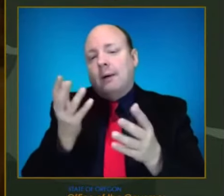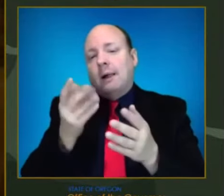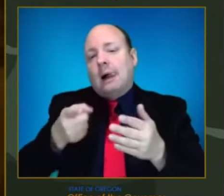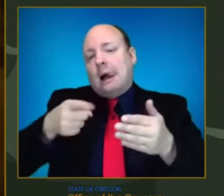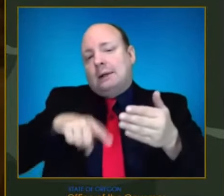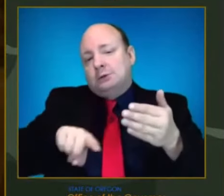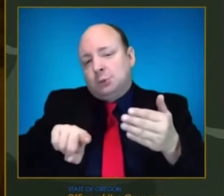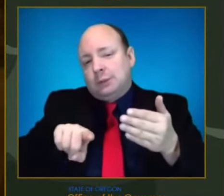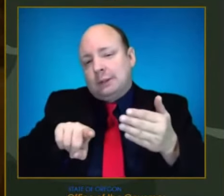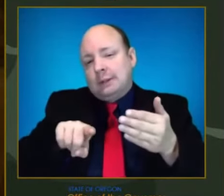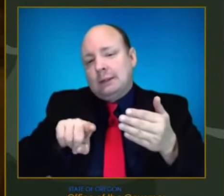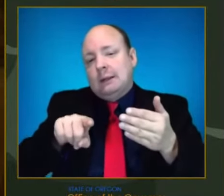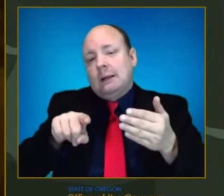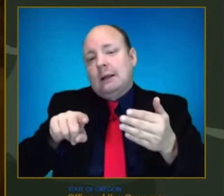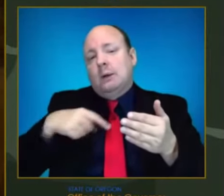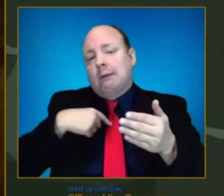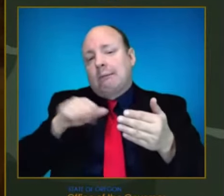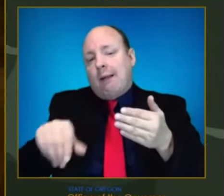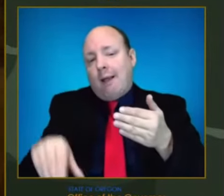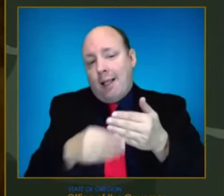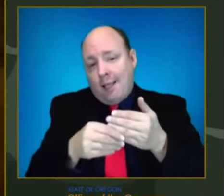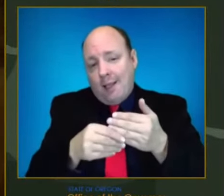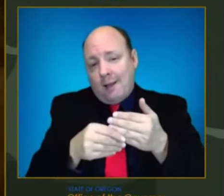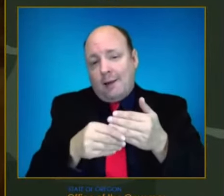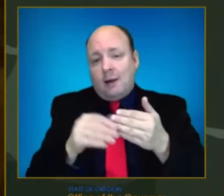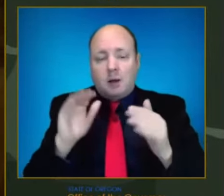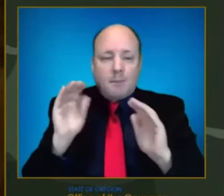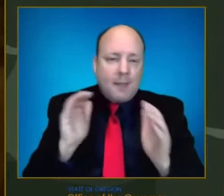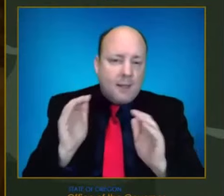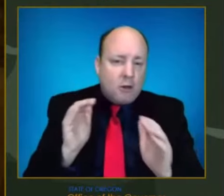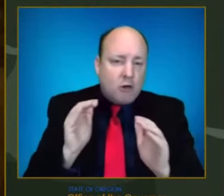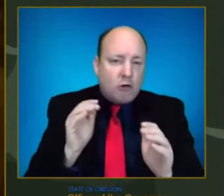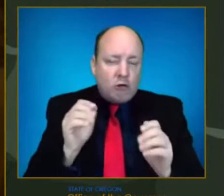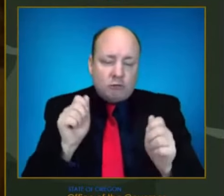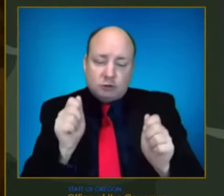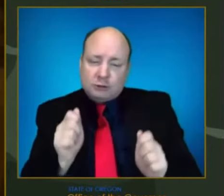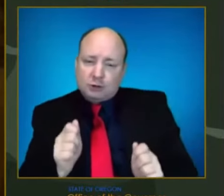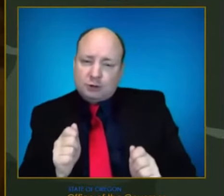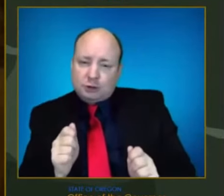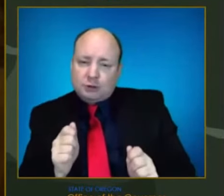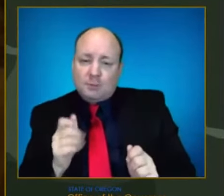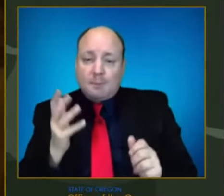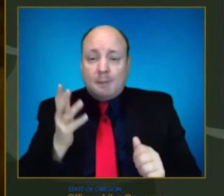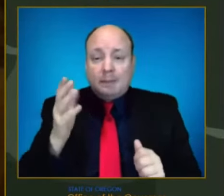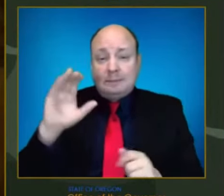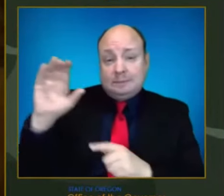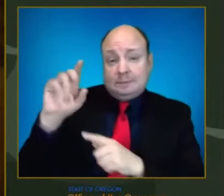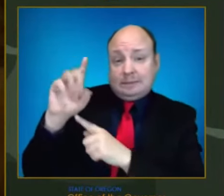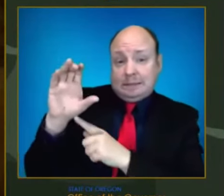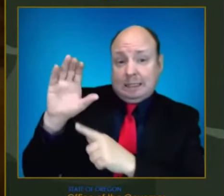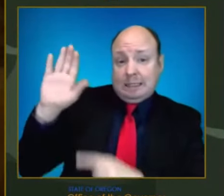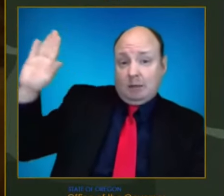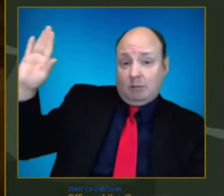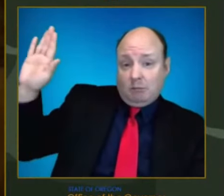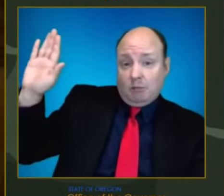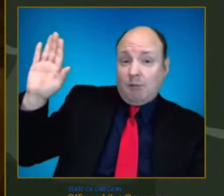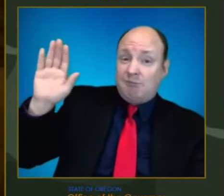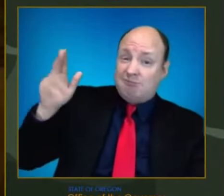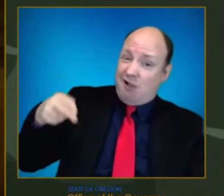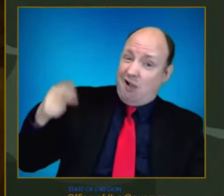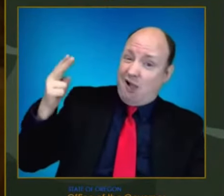they will be a good source of comparison. We may see differences. Um, theirs may be higher. Um, I would say they're unlikely to be much lower.